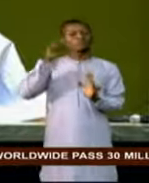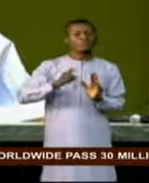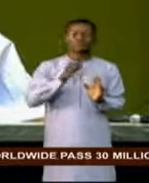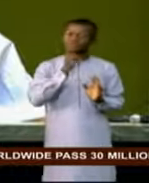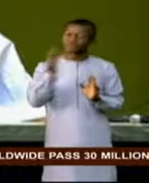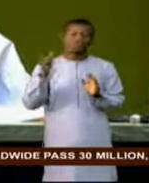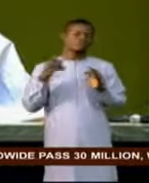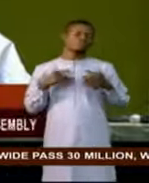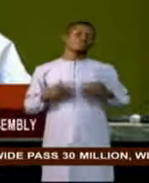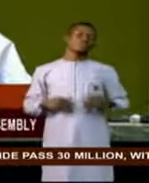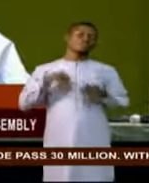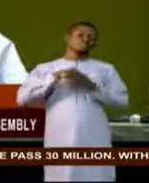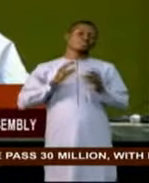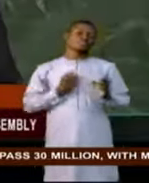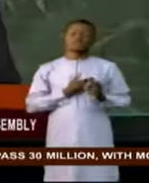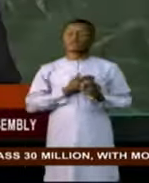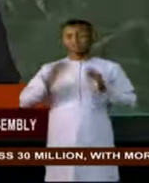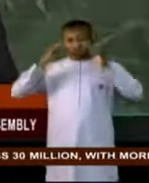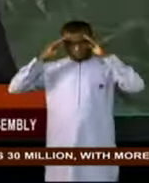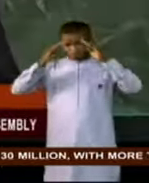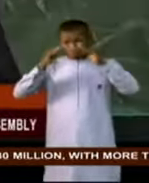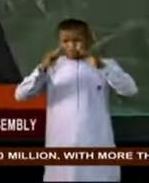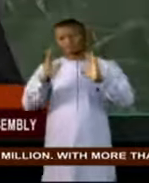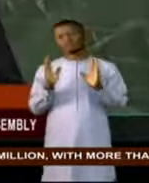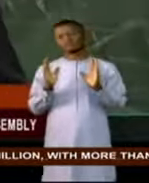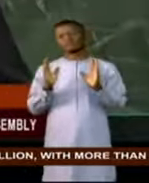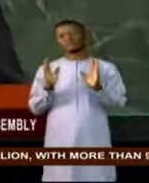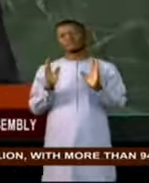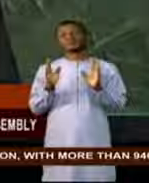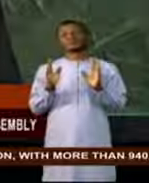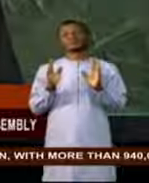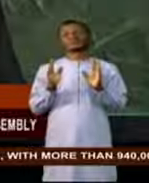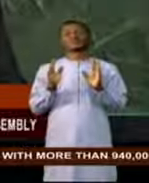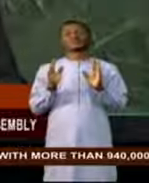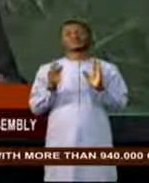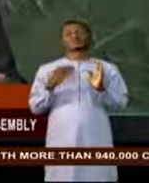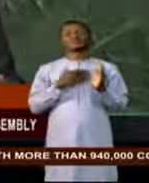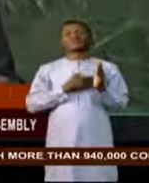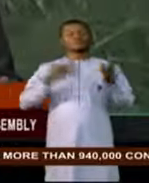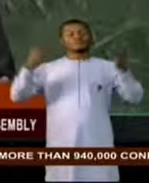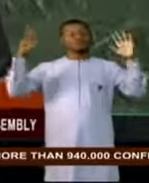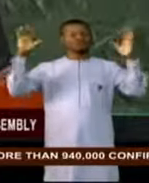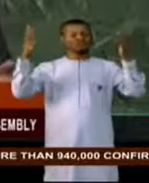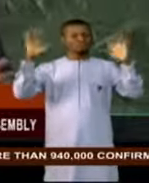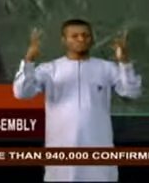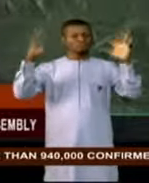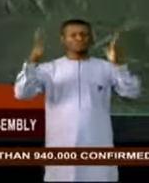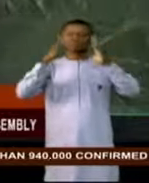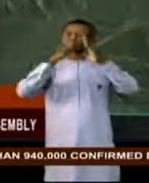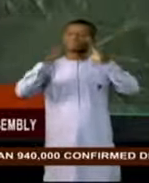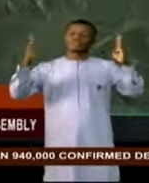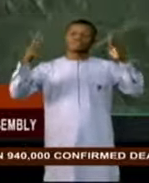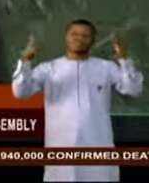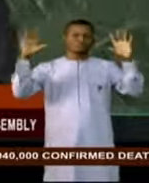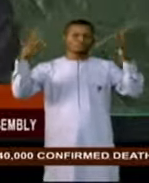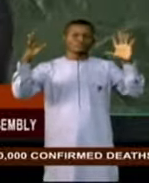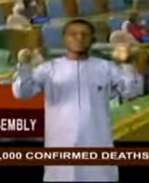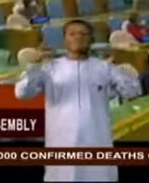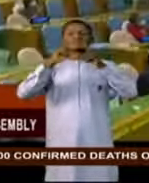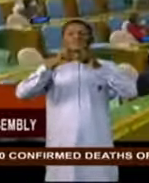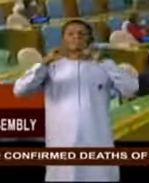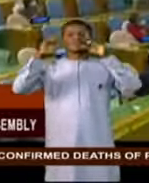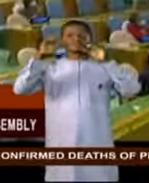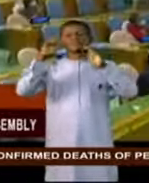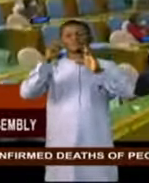waver in our commitment to serve them. Can I please ask a big round of applause to President Muhammad Bandi.